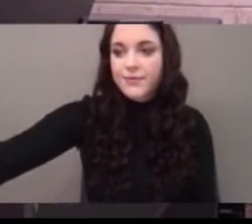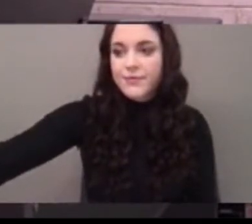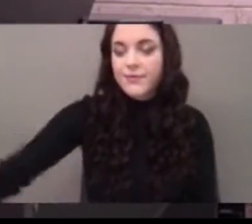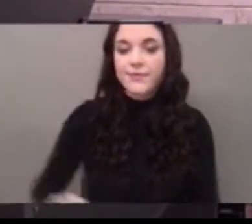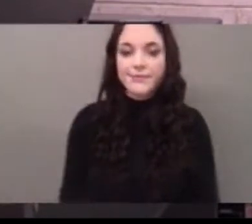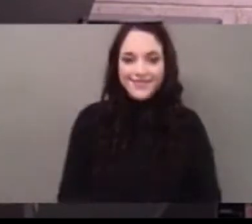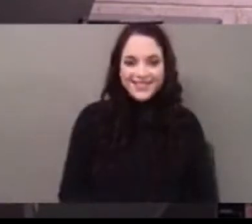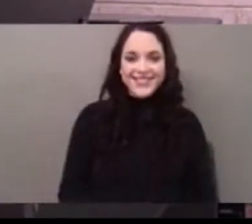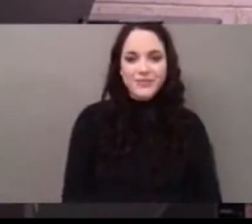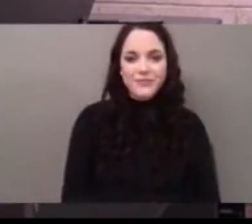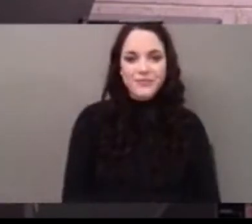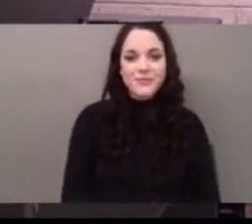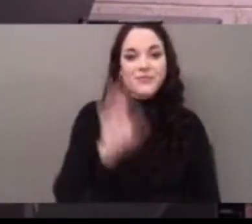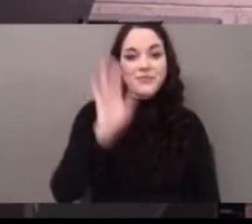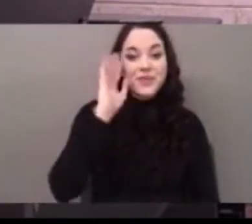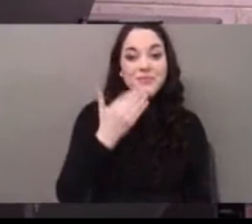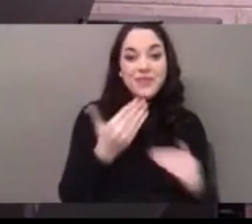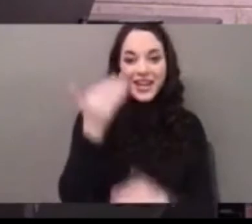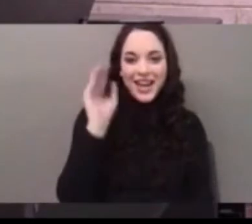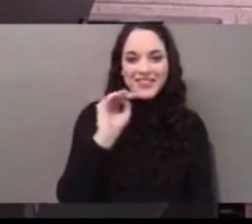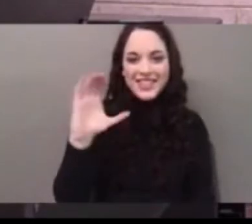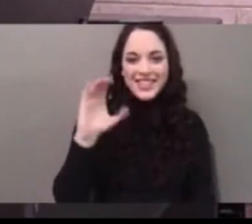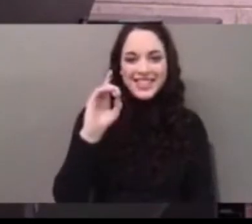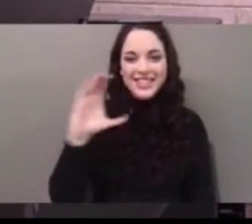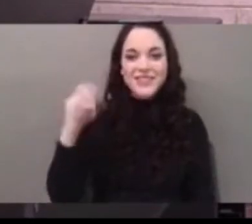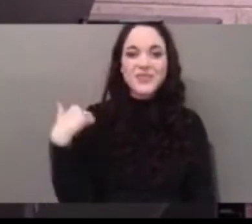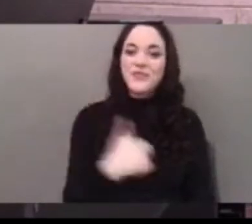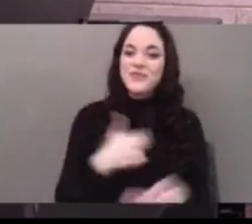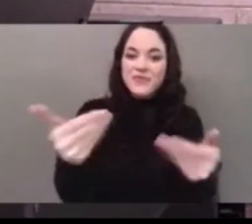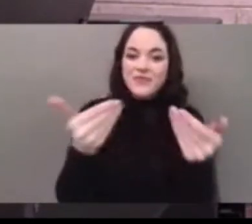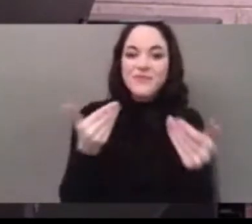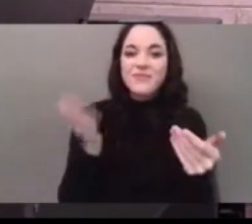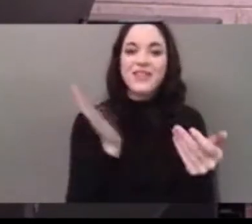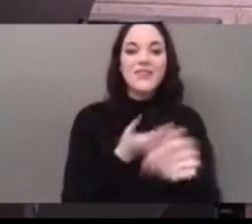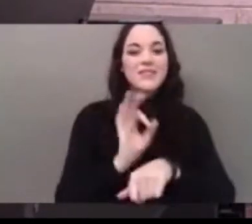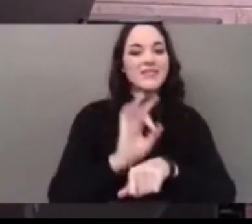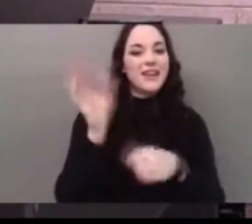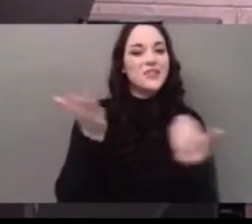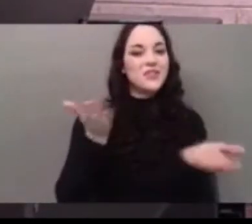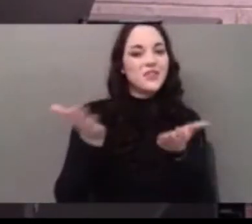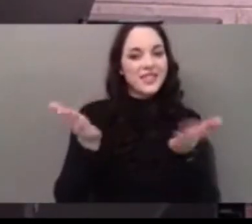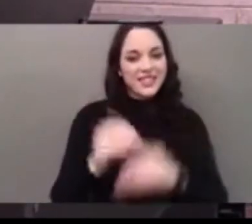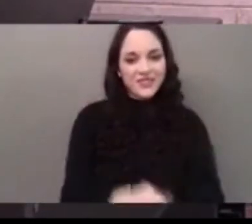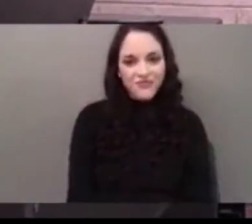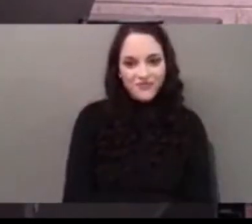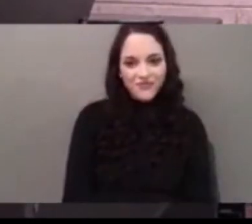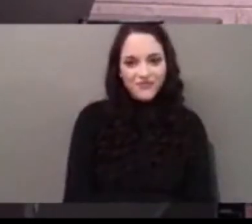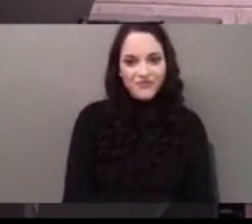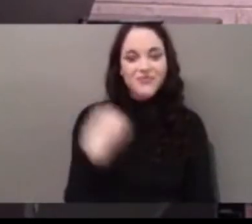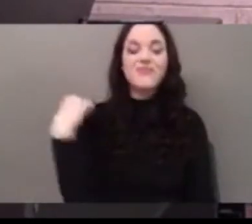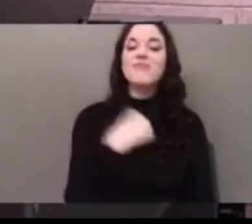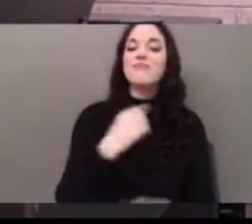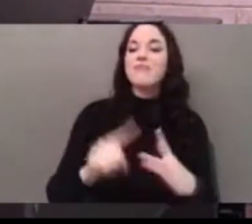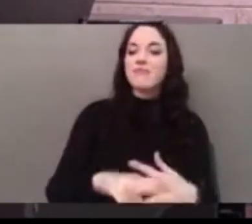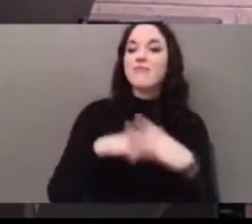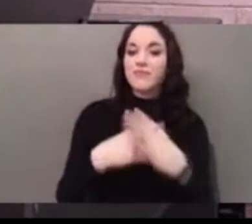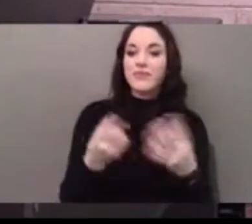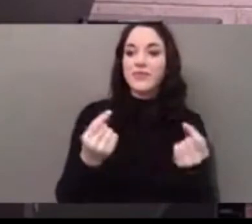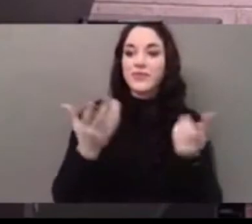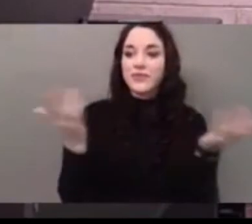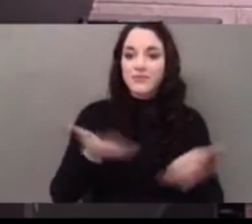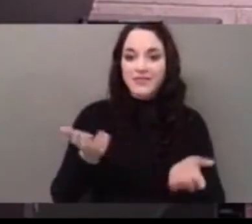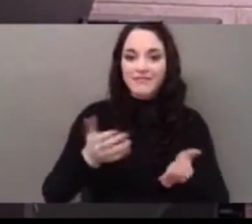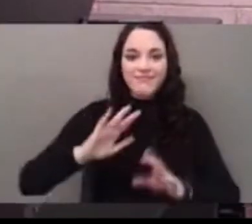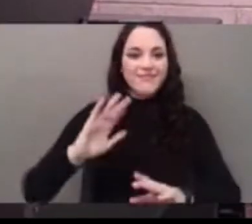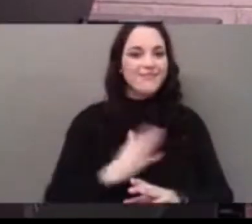Good morning, MCCDC. We welcome you to our nine o'clock service. We're going to start off the service by singing a song